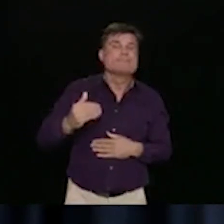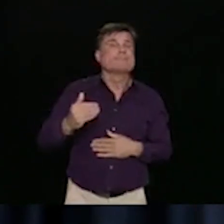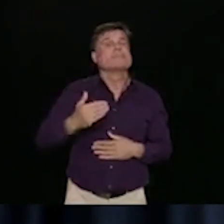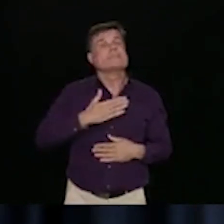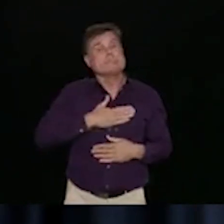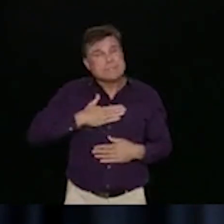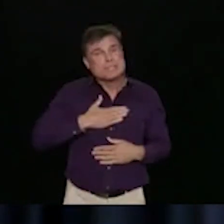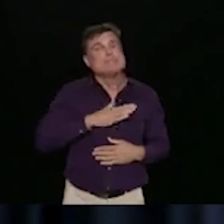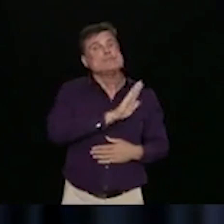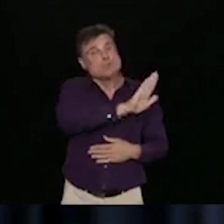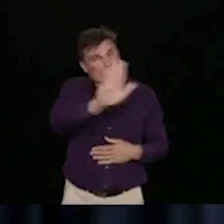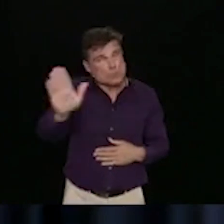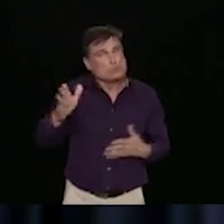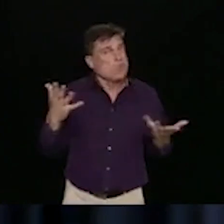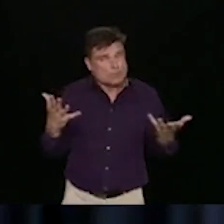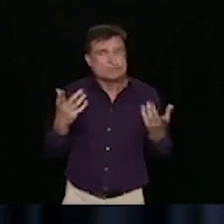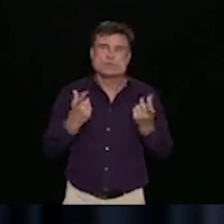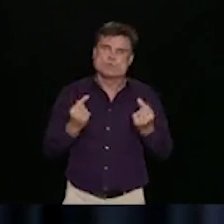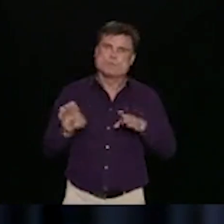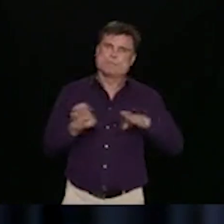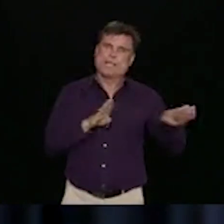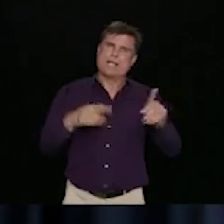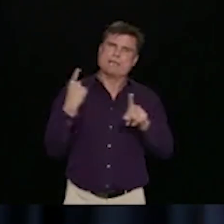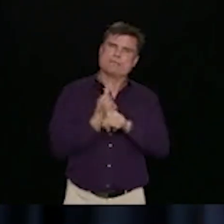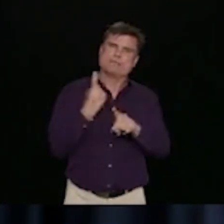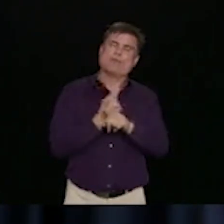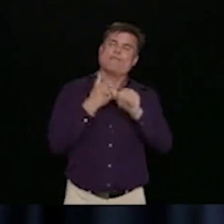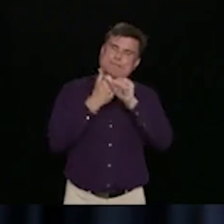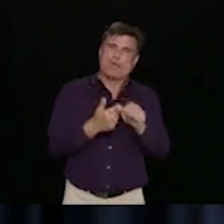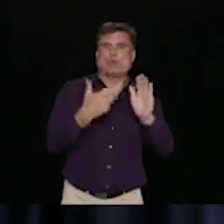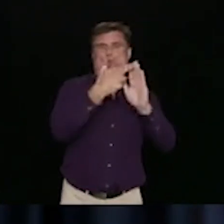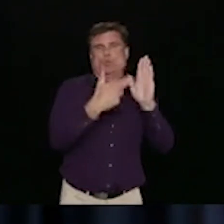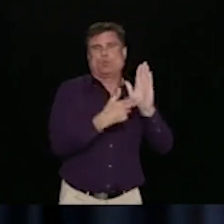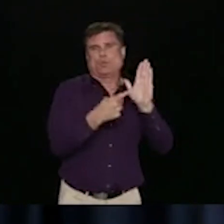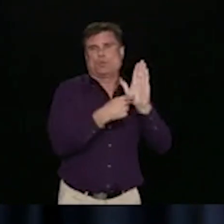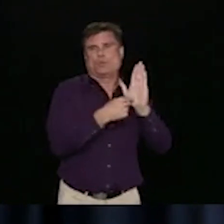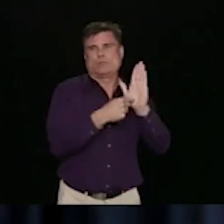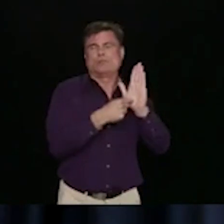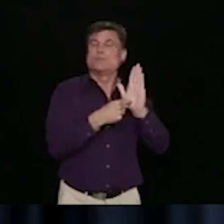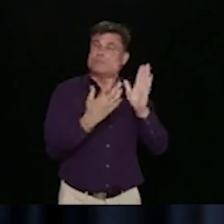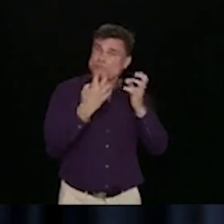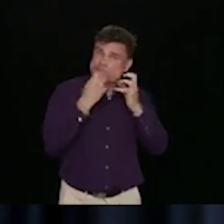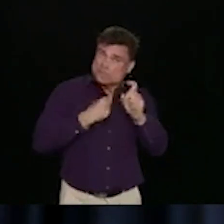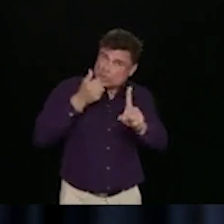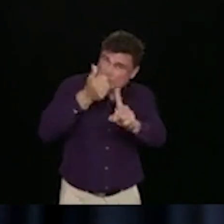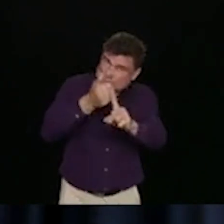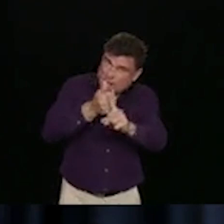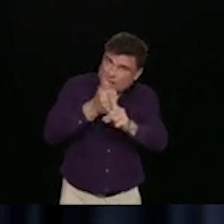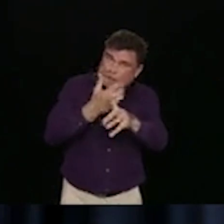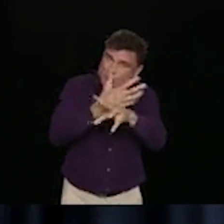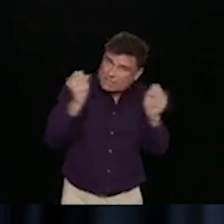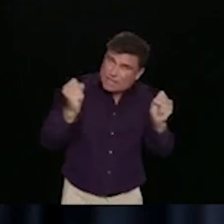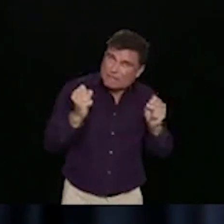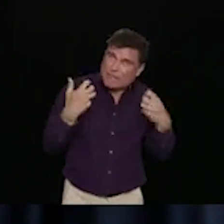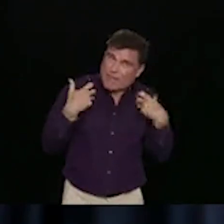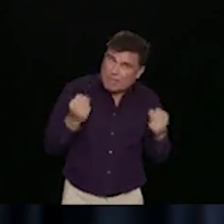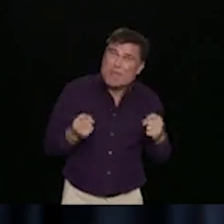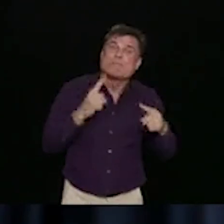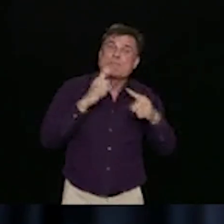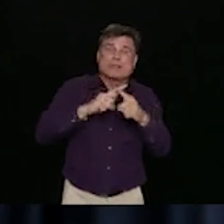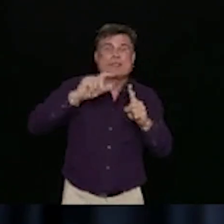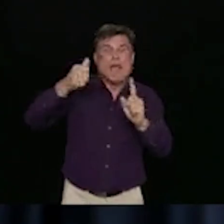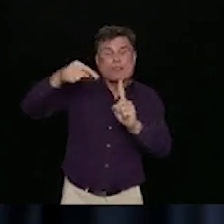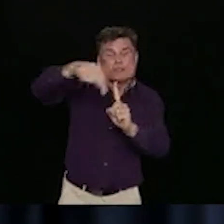They need to follow these rules. It's for your safety as well as for the safety of people who work there. If workers themselves are concerned,